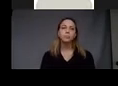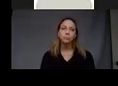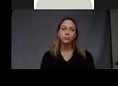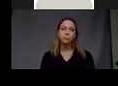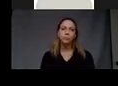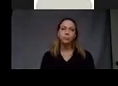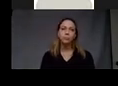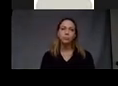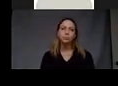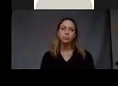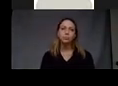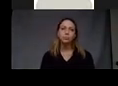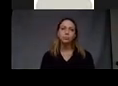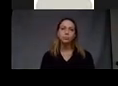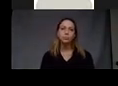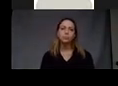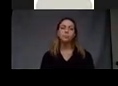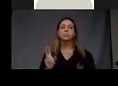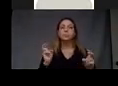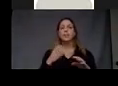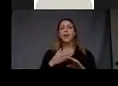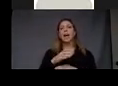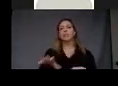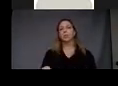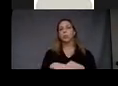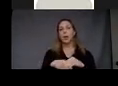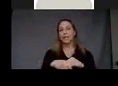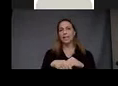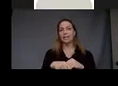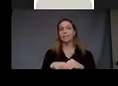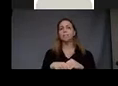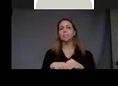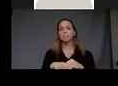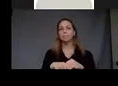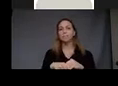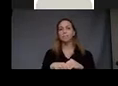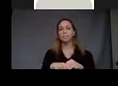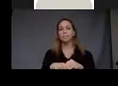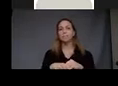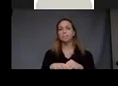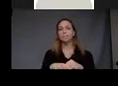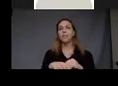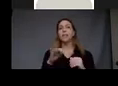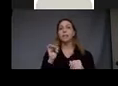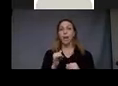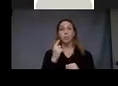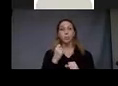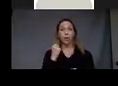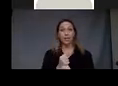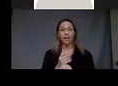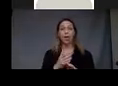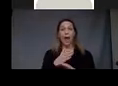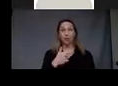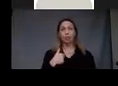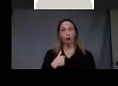And this one is after the wedding, which actually I did do one year after I